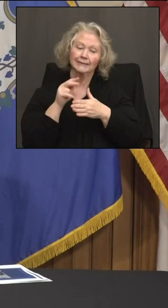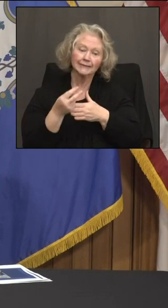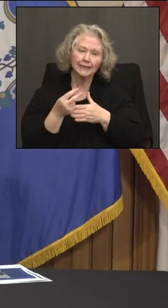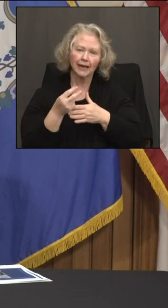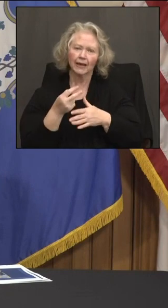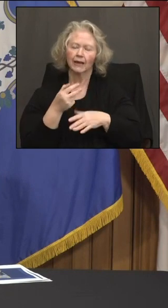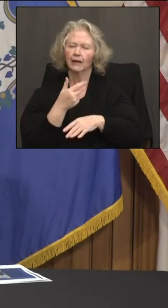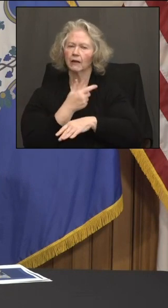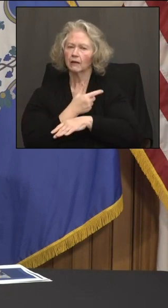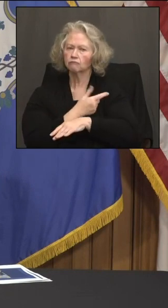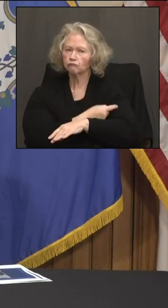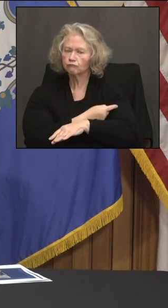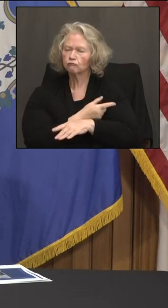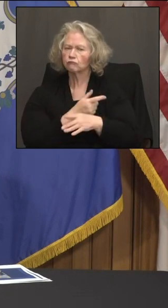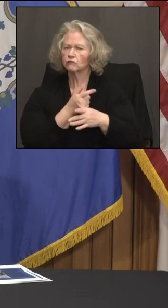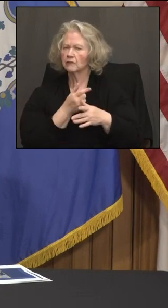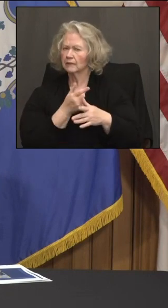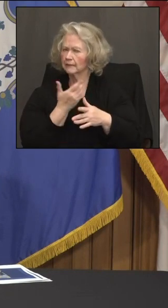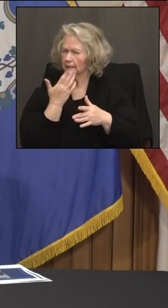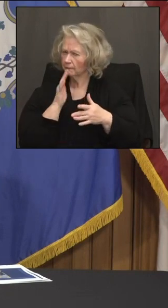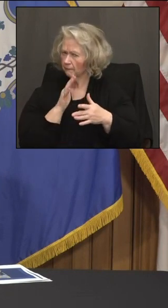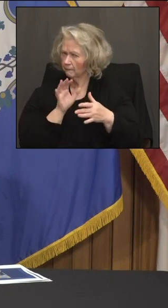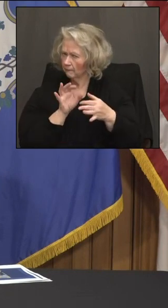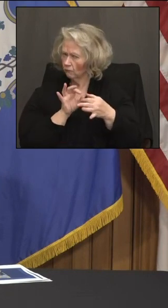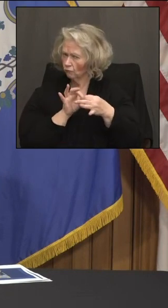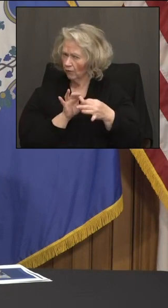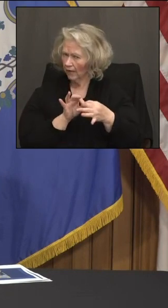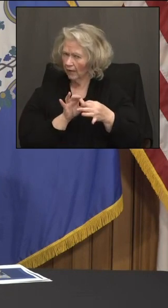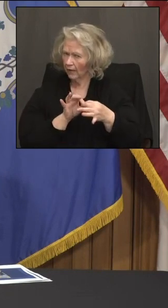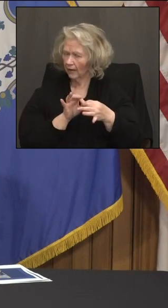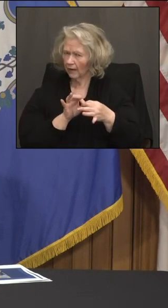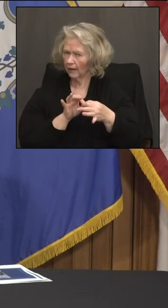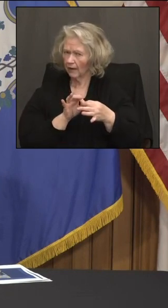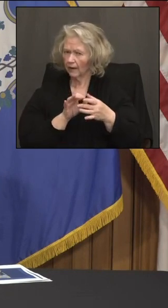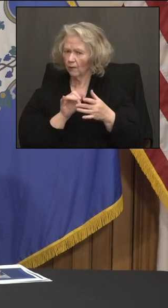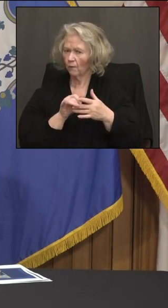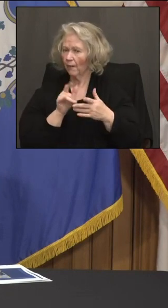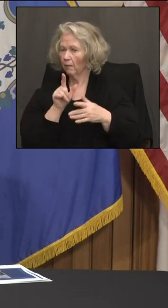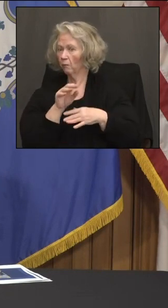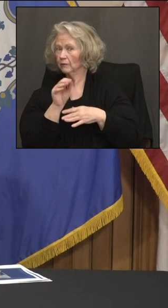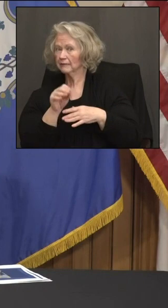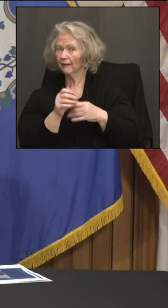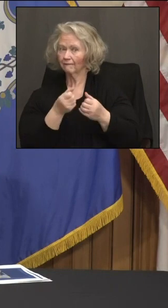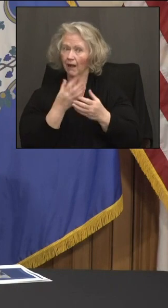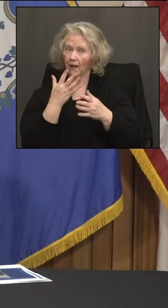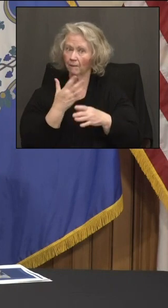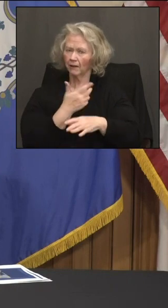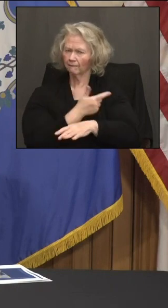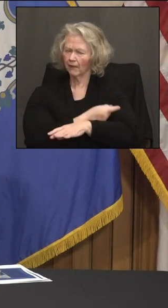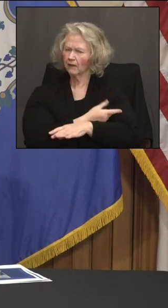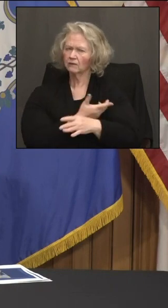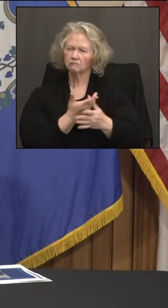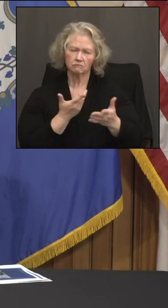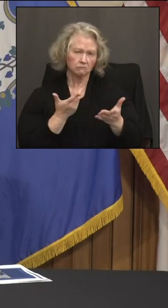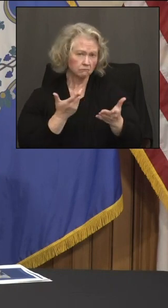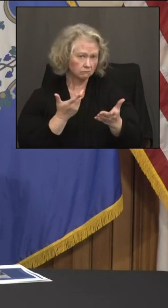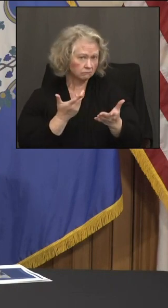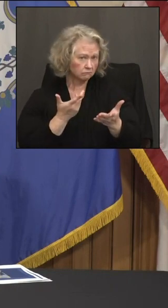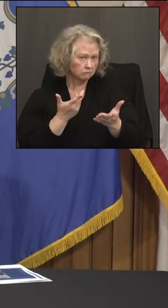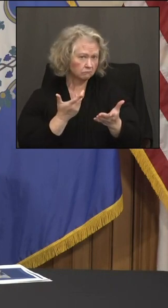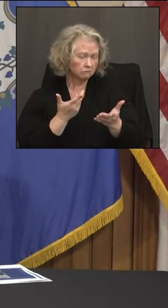might be related to, you know, the vaccination rates. And so are we